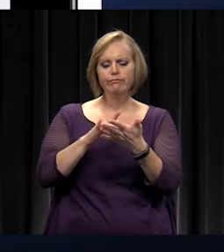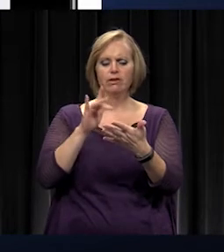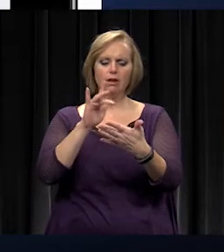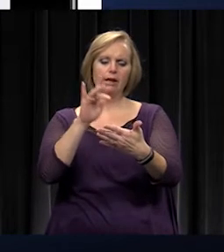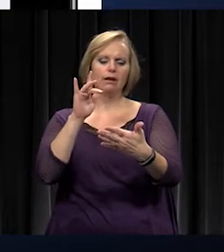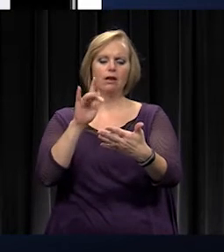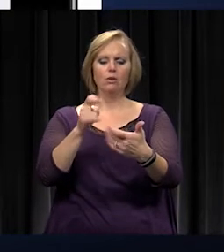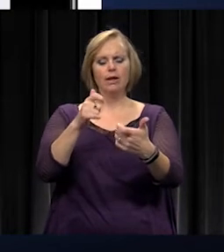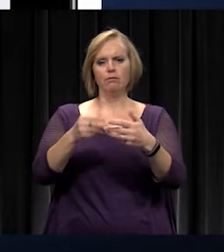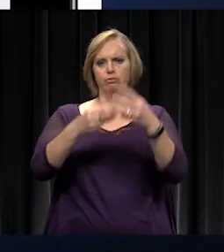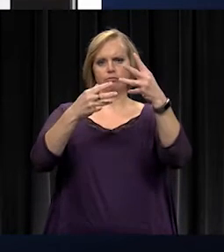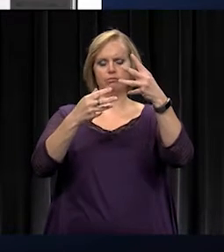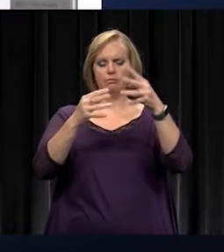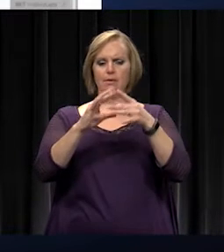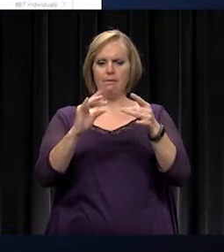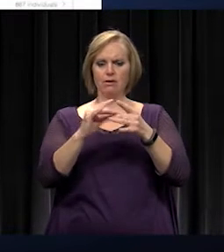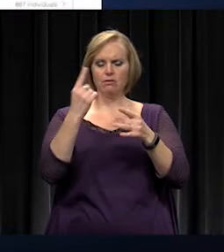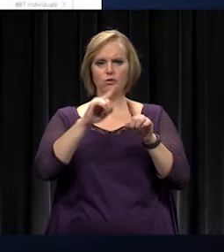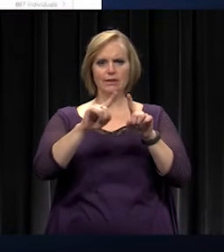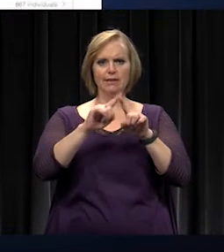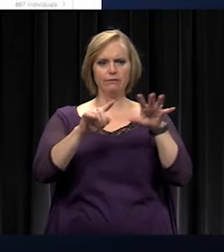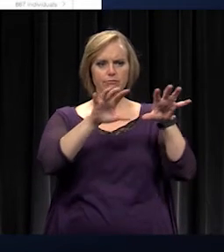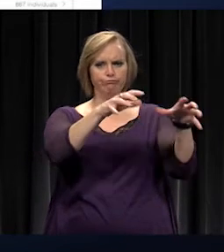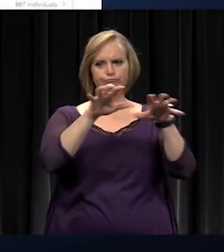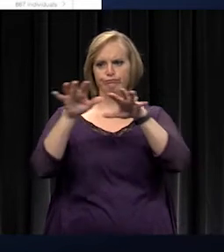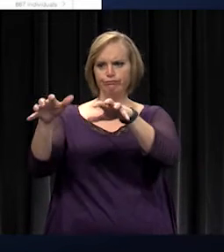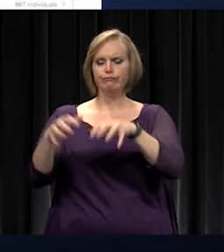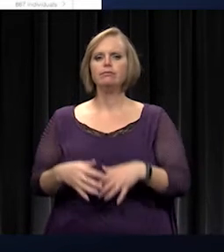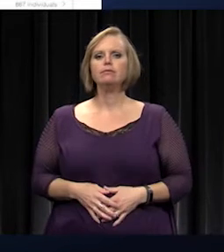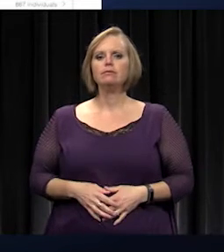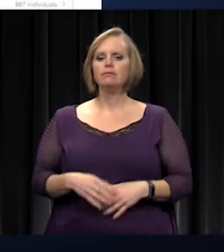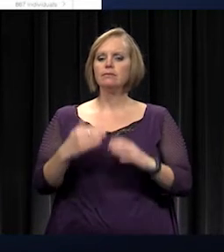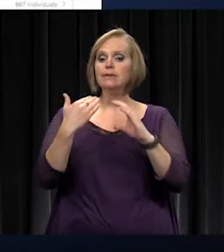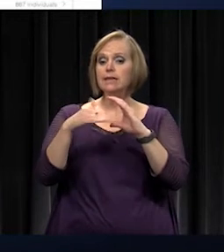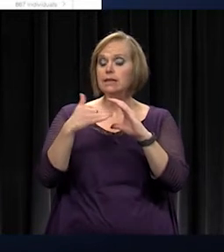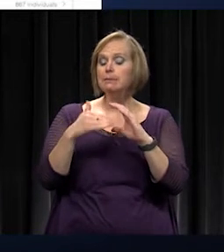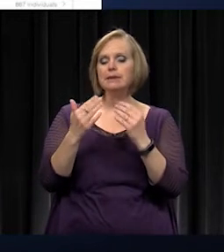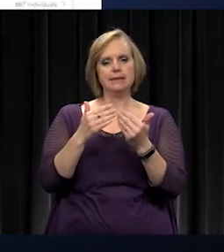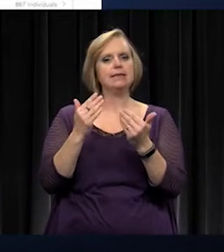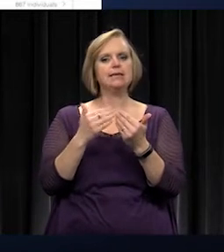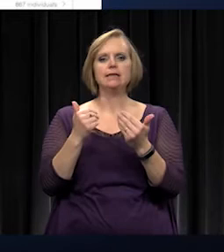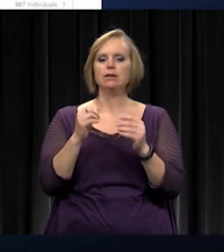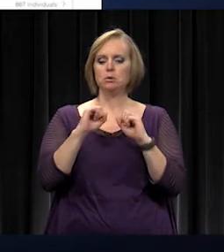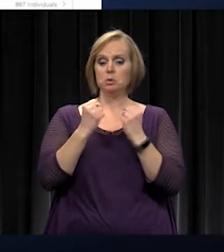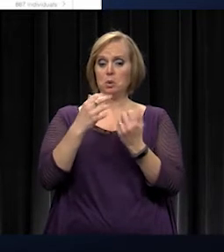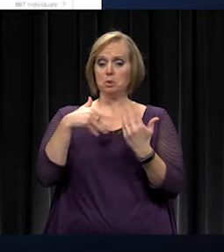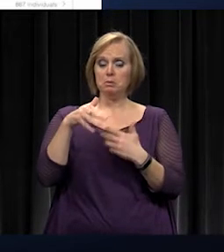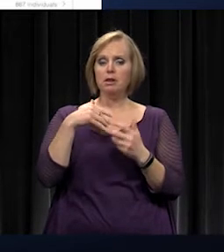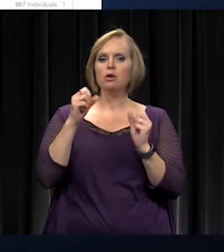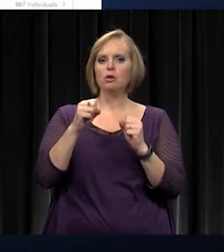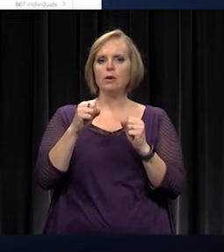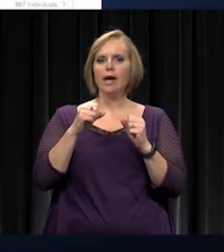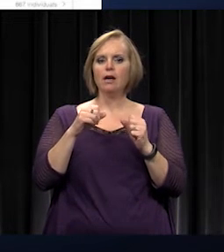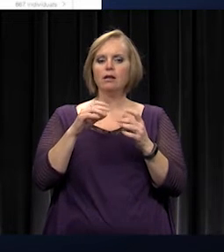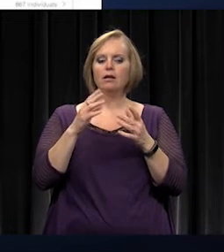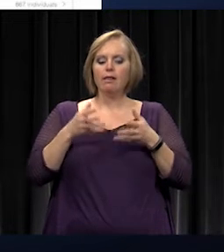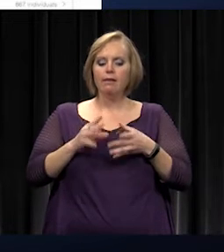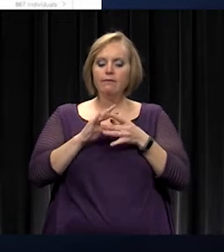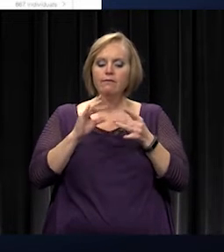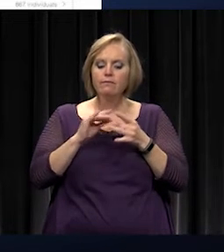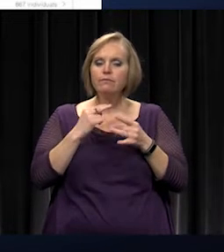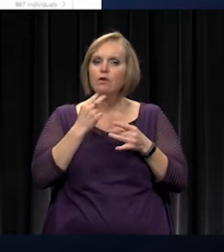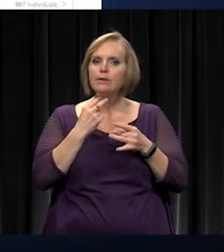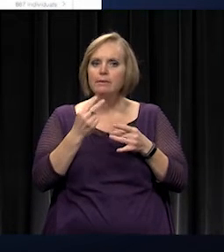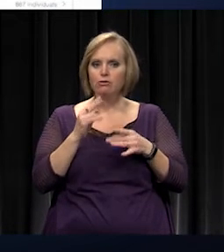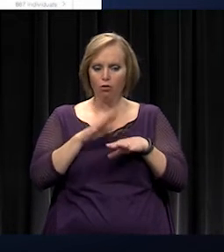populate the message for different audiences. Emails, easy to use. Social media, you can record a voice message right on your phone,